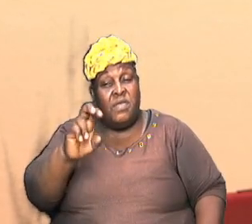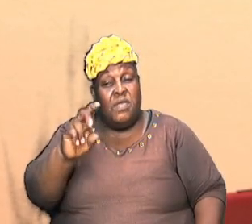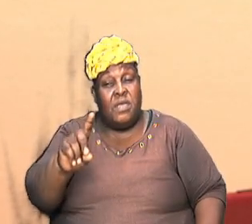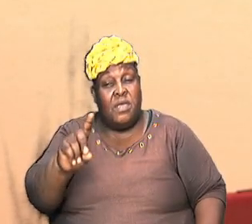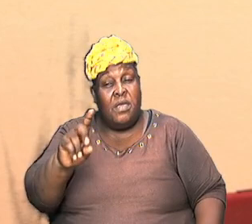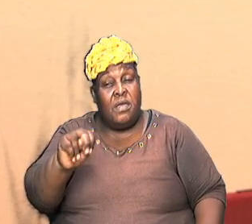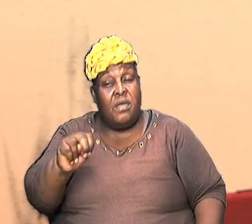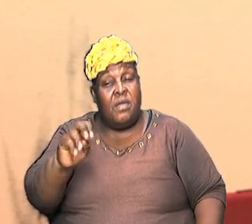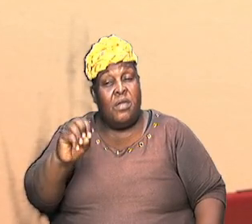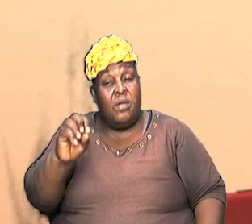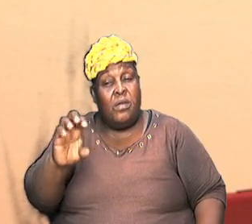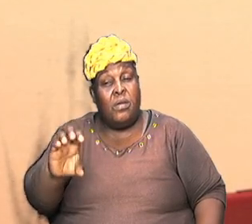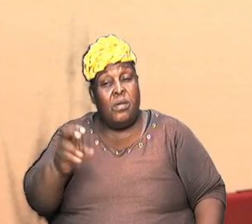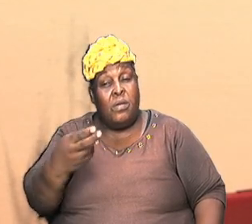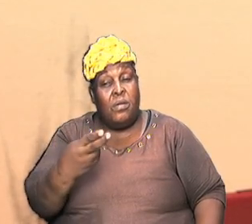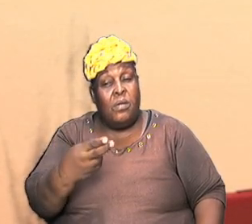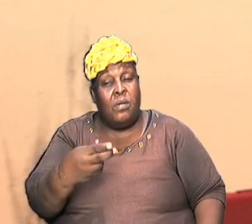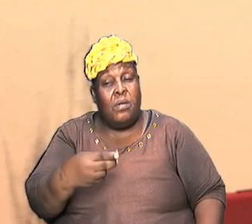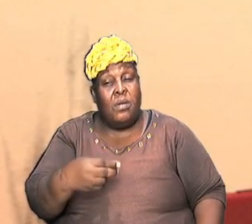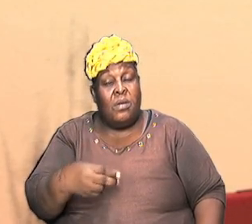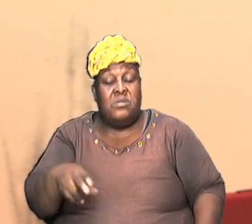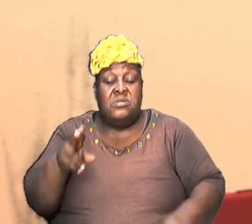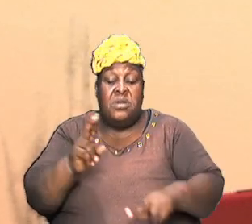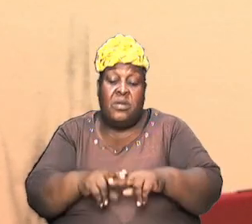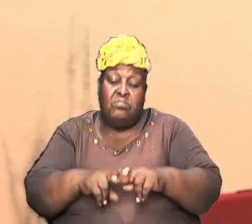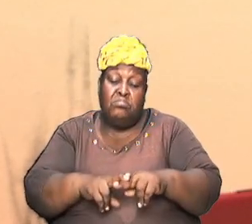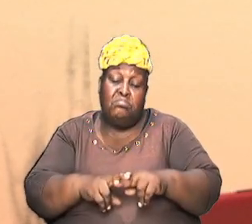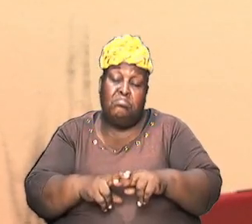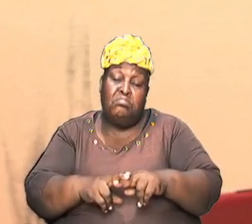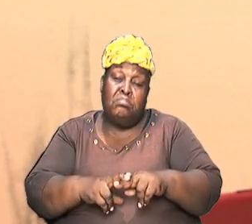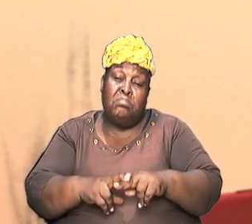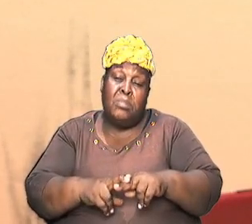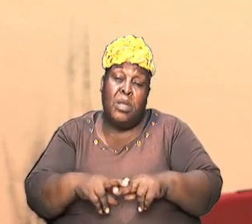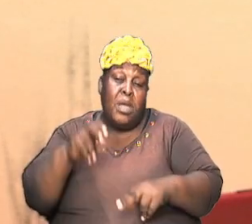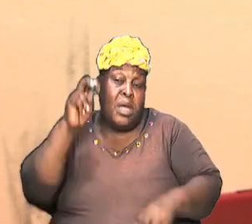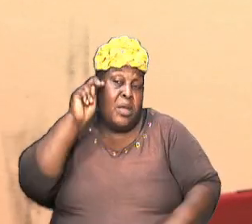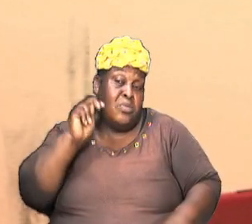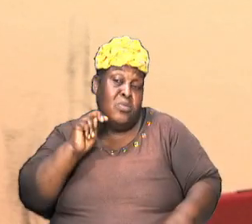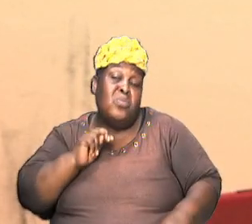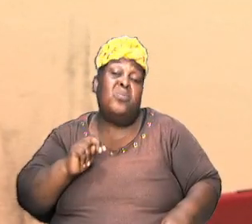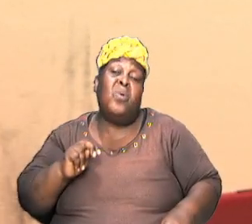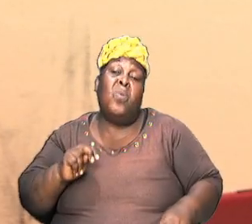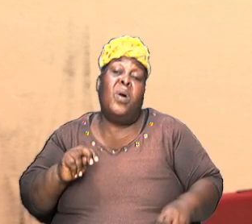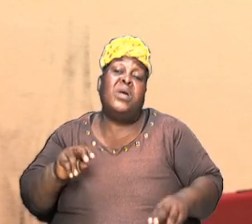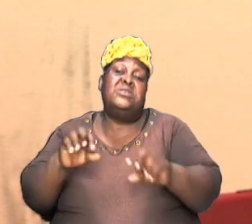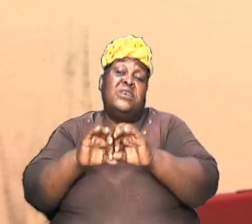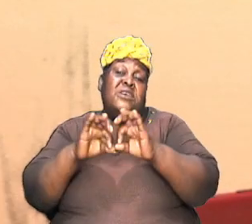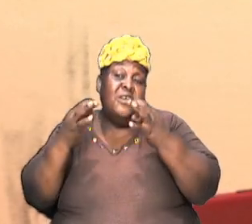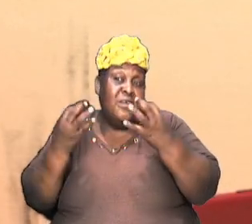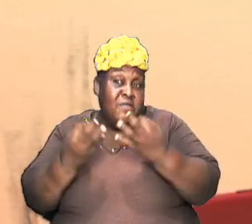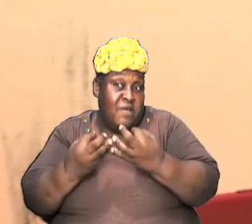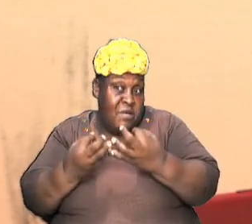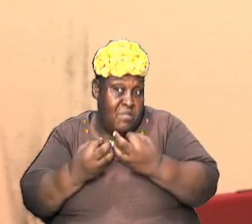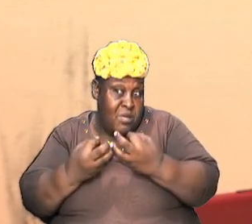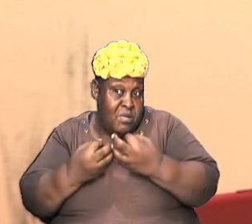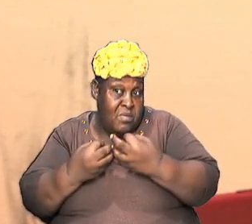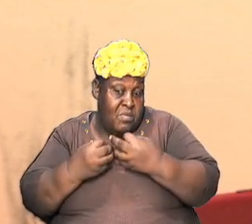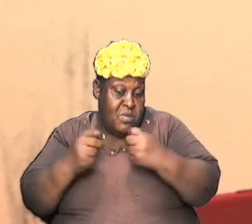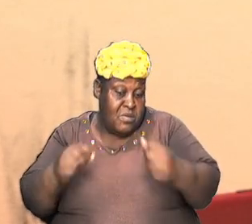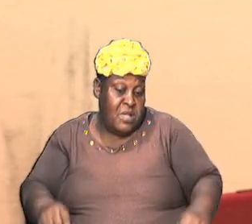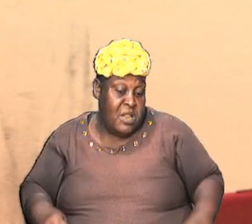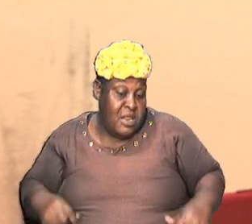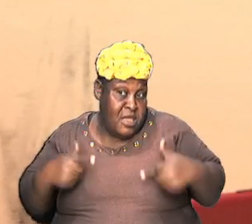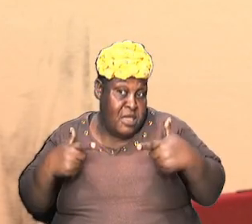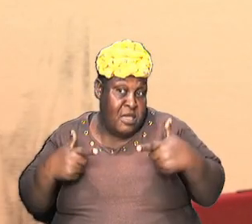periods over at the house of of Noah Noah and and Noah Noah sons sons who who Noah lived